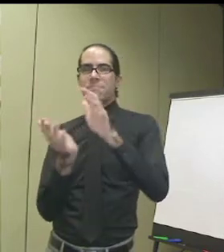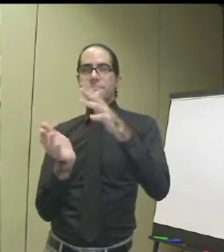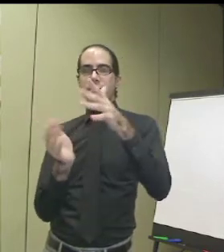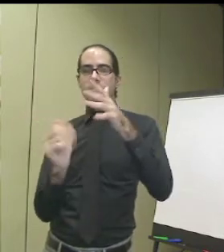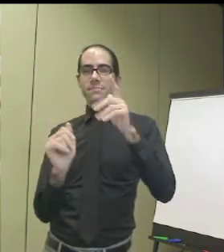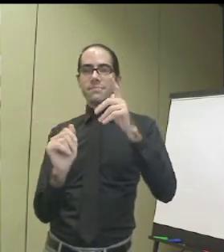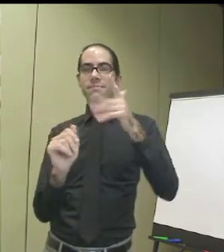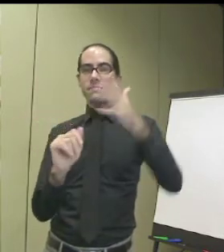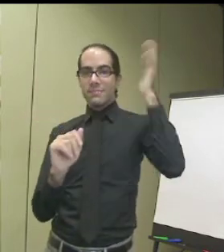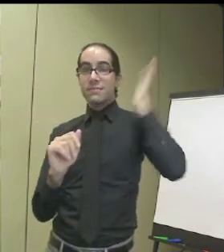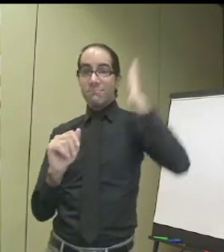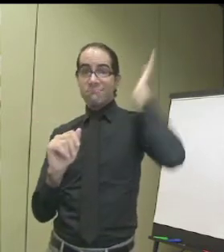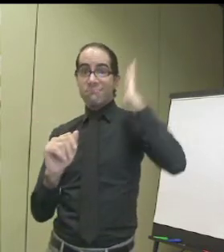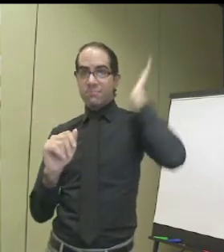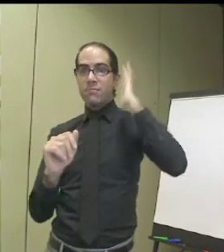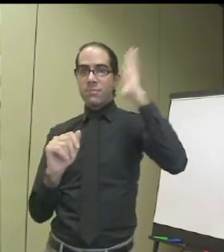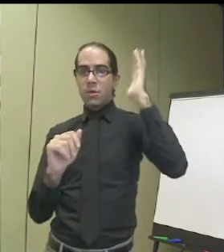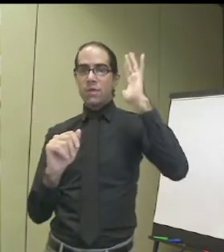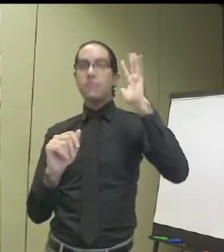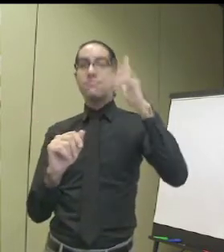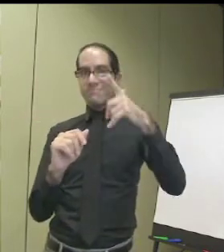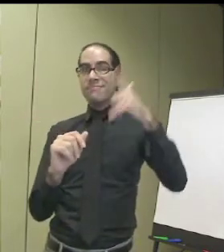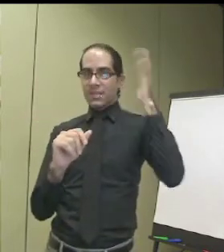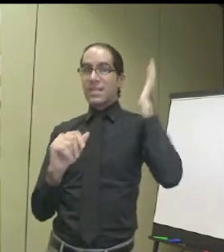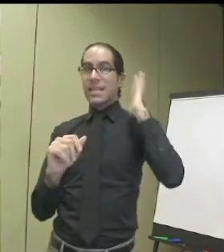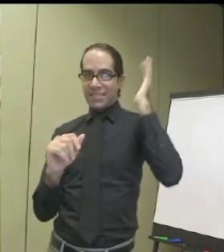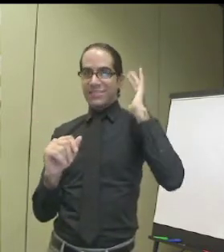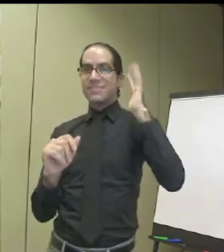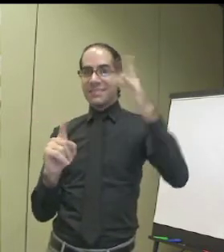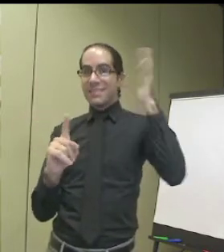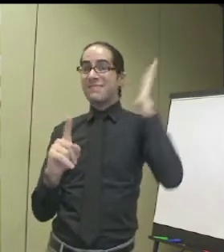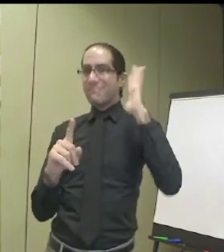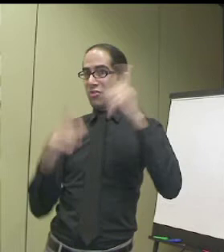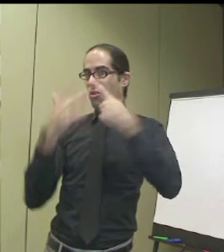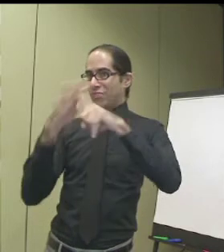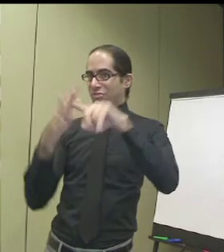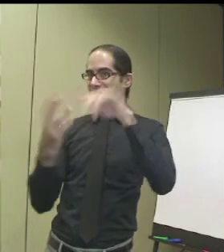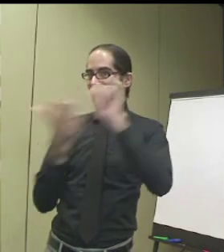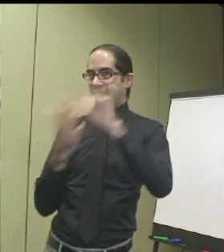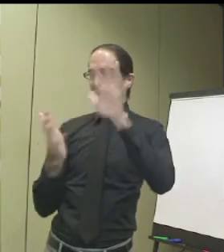It's not only just a place for wealthy people anymore. view. Like it used to be.